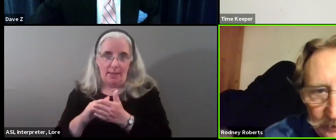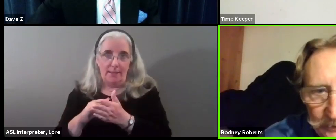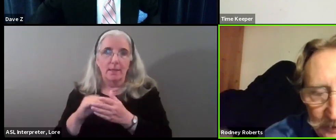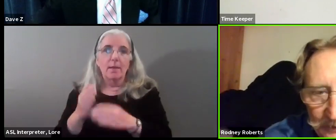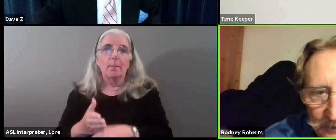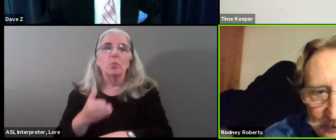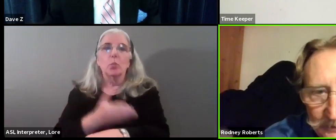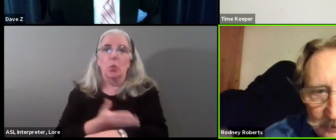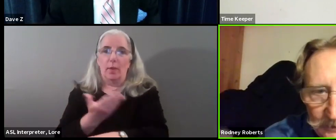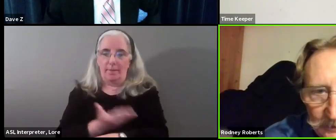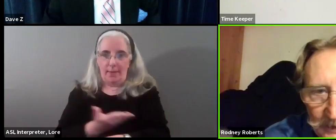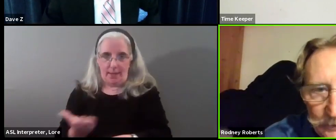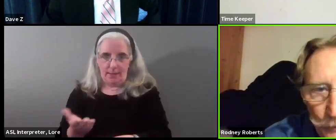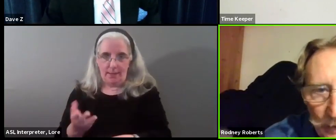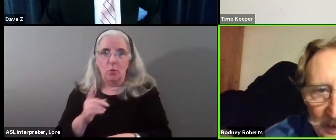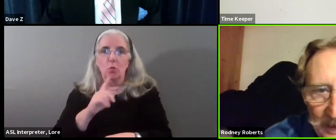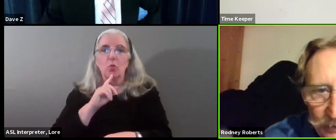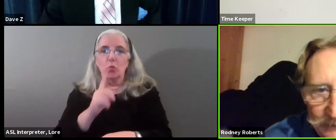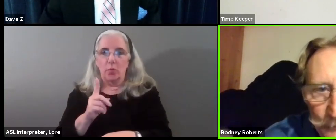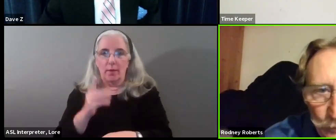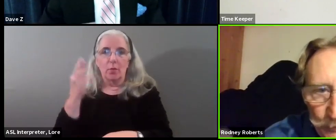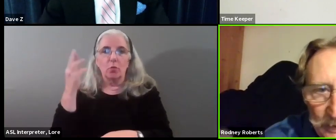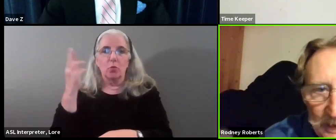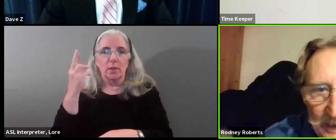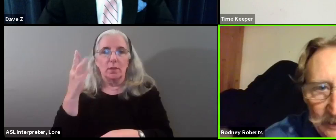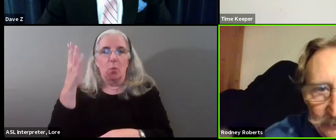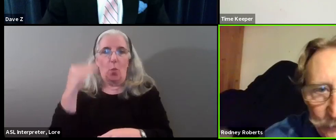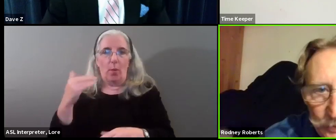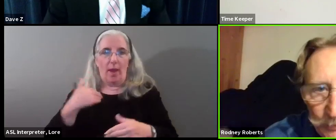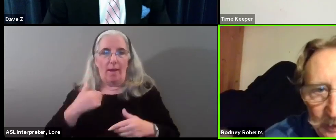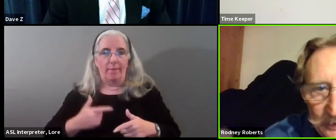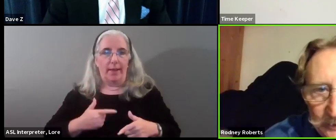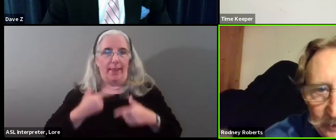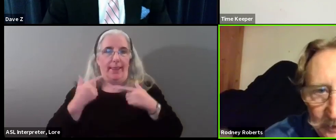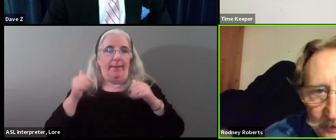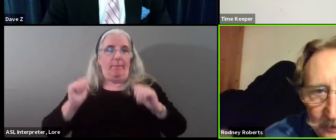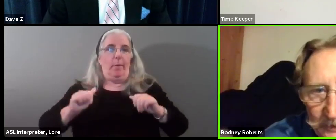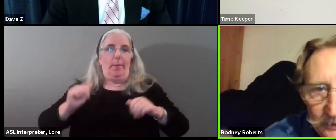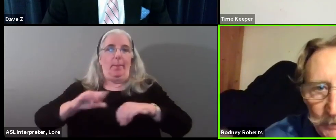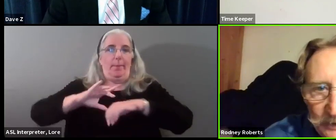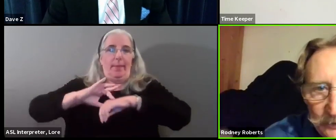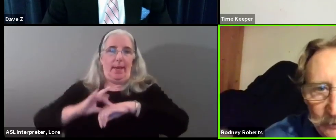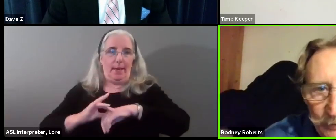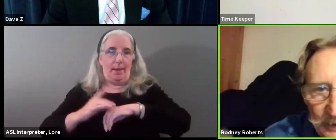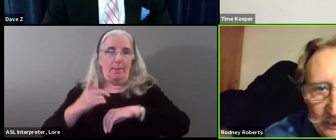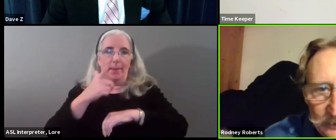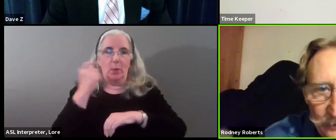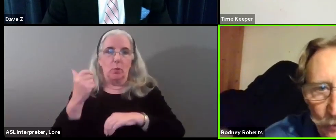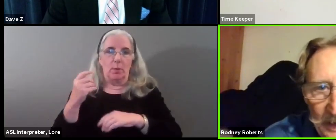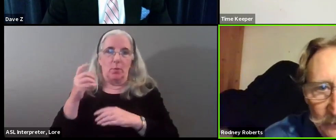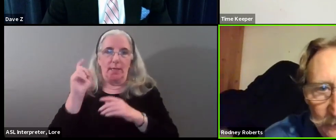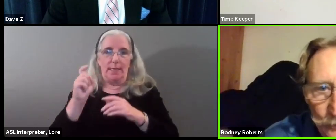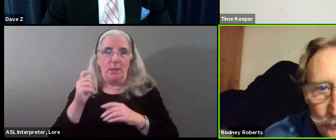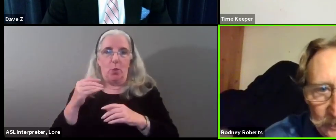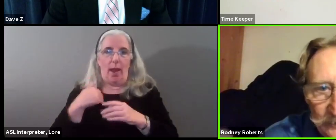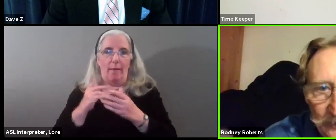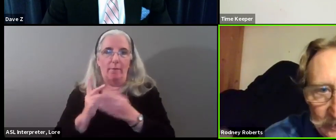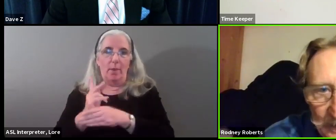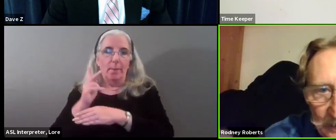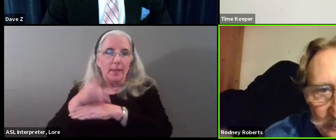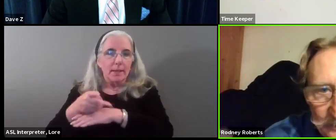because I think that that's why we have a livable planet in the first place, and it's because of plants that know how to